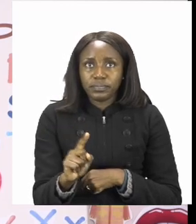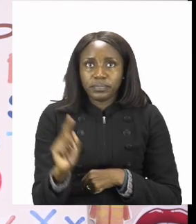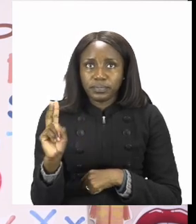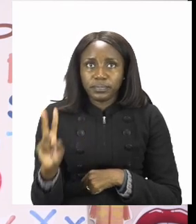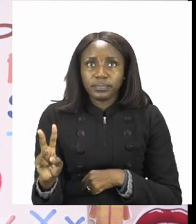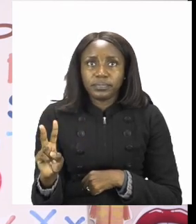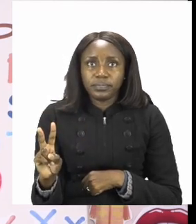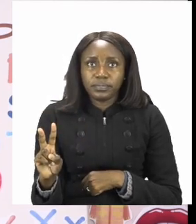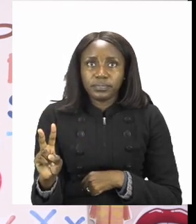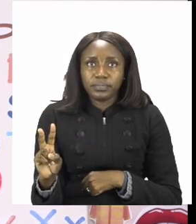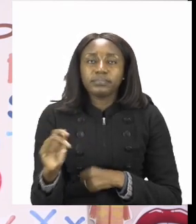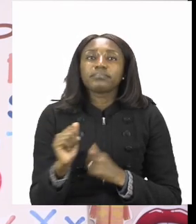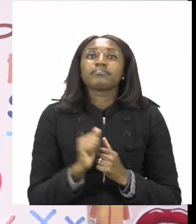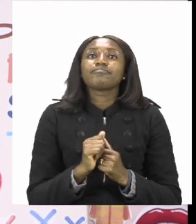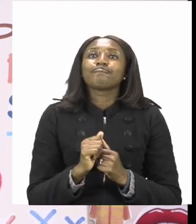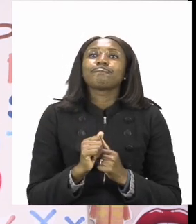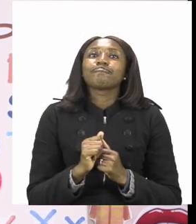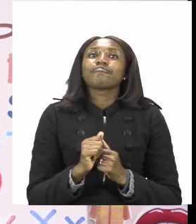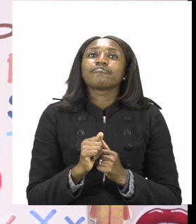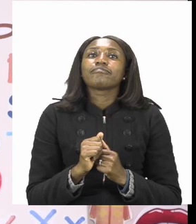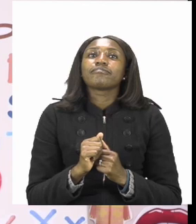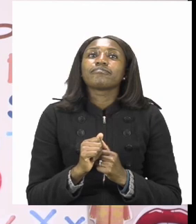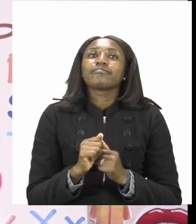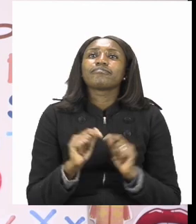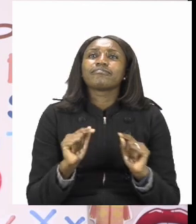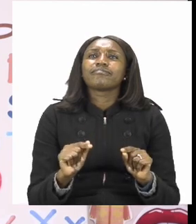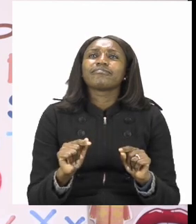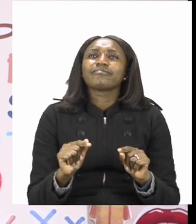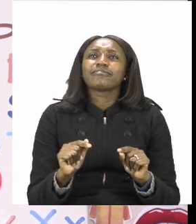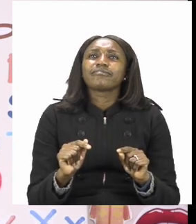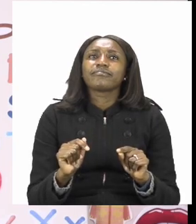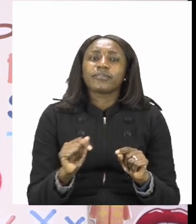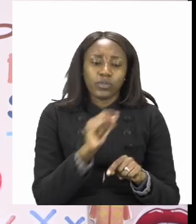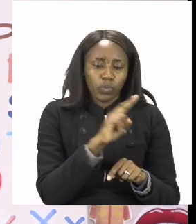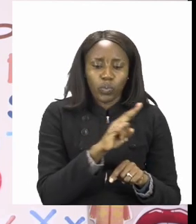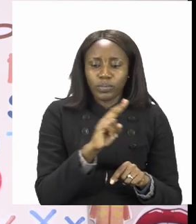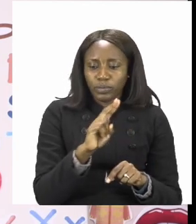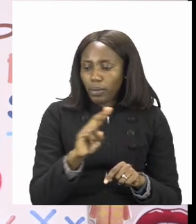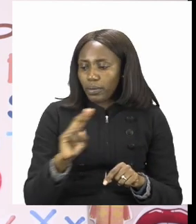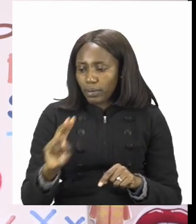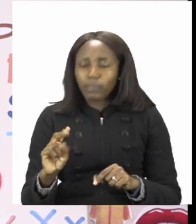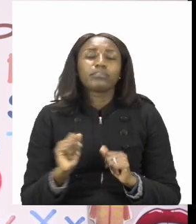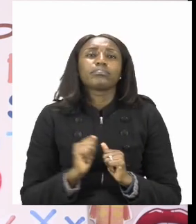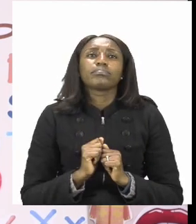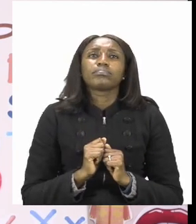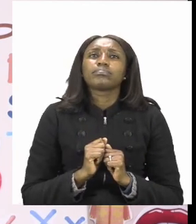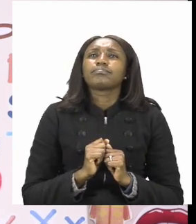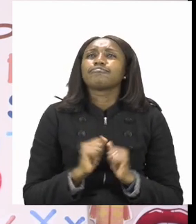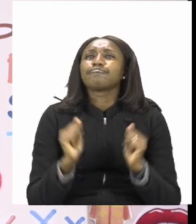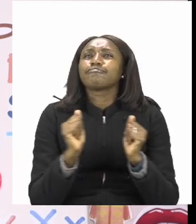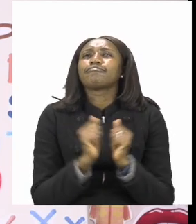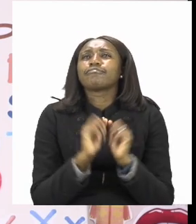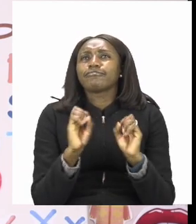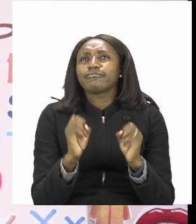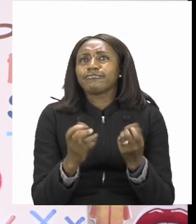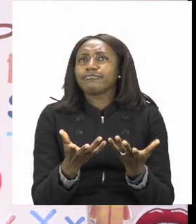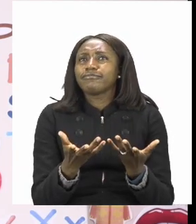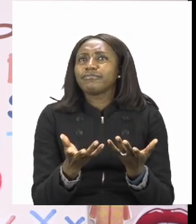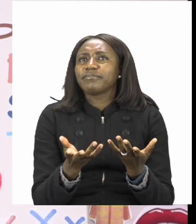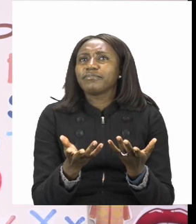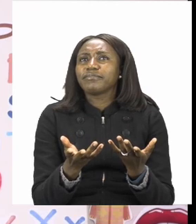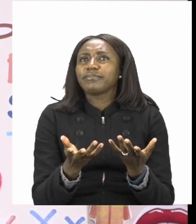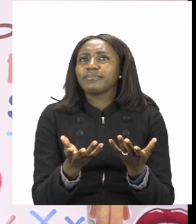two. So now that we have put two things inside each of our three groups.